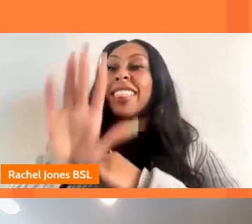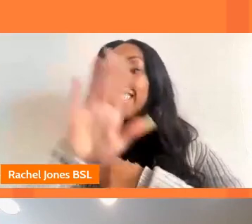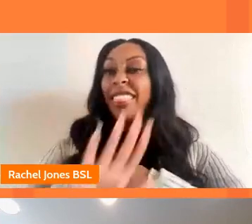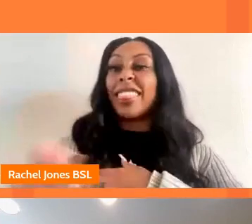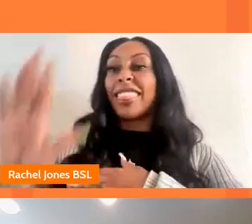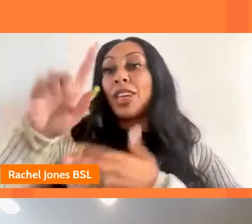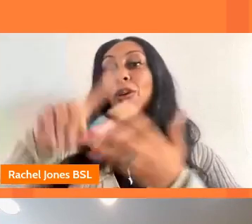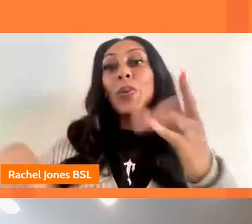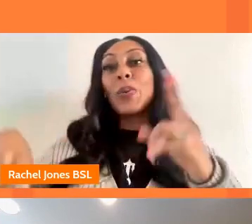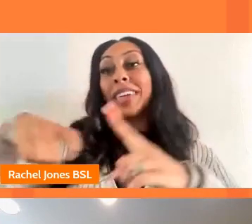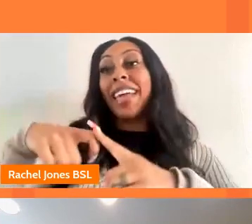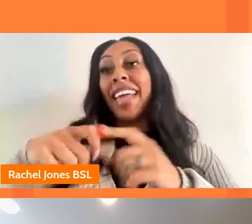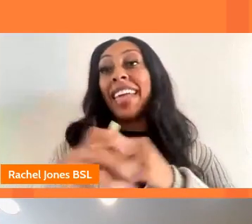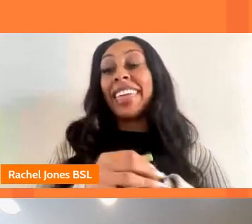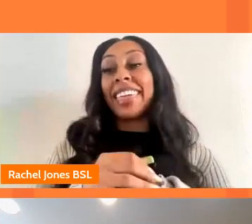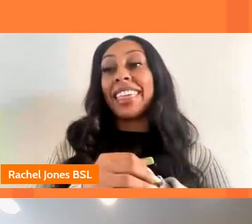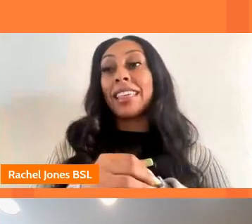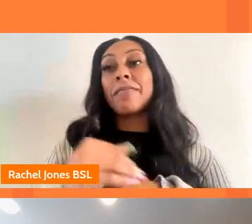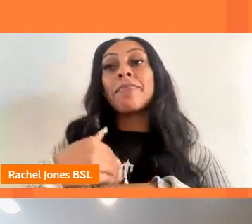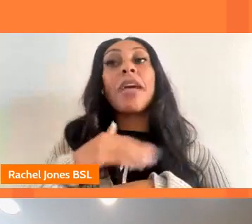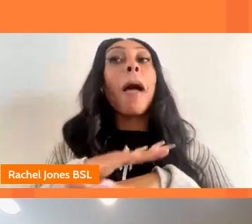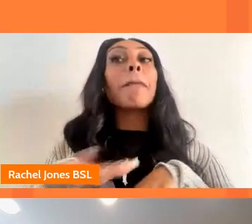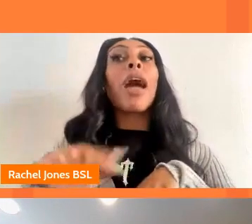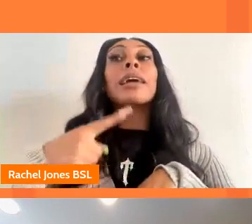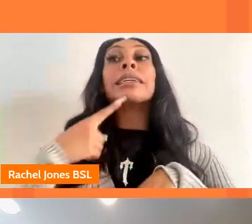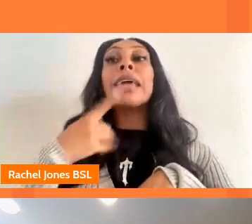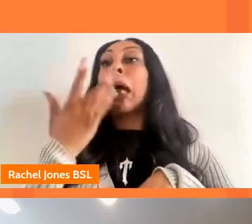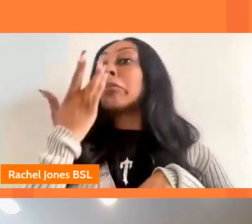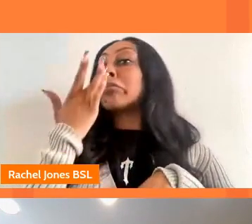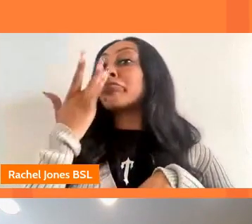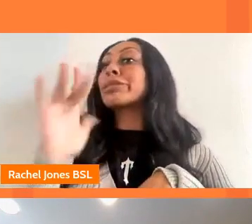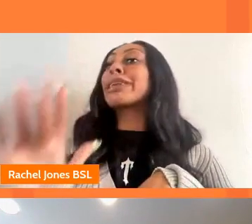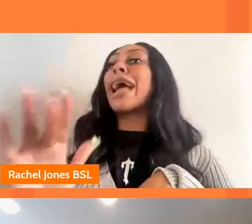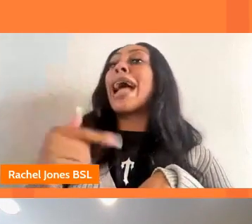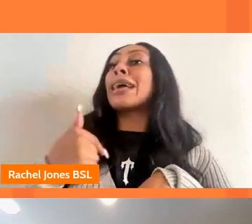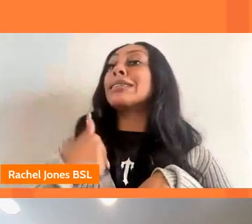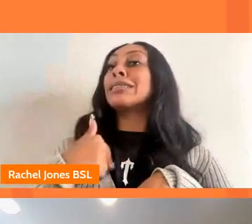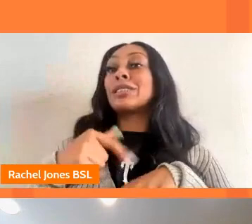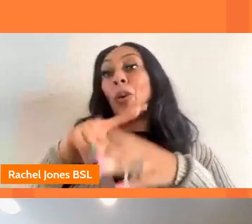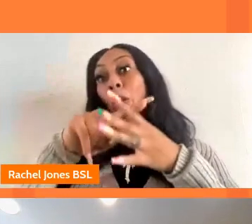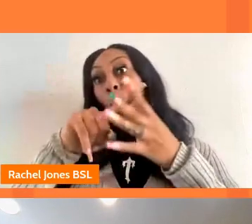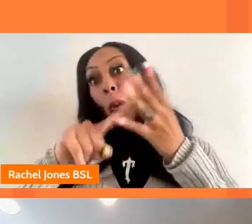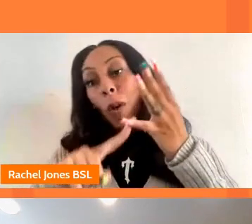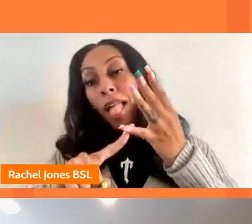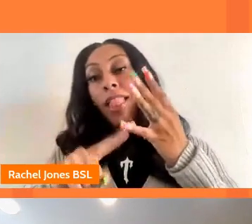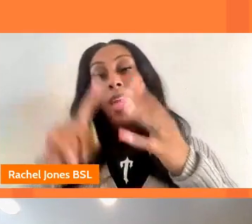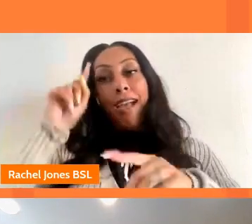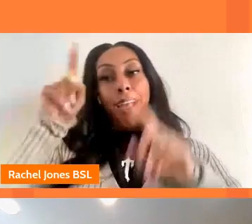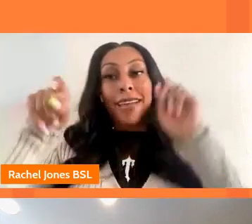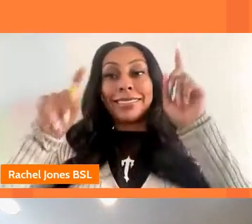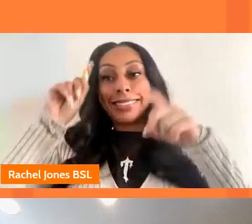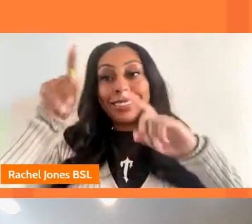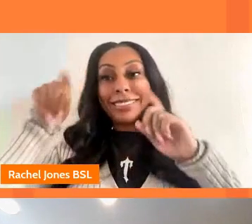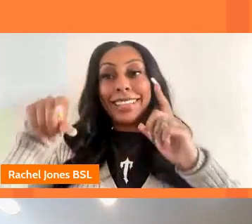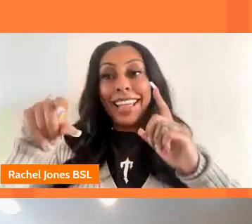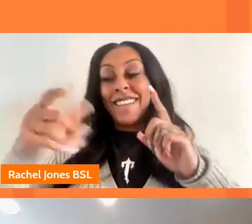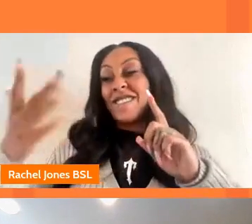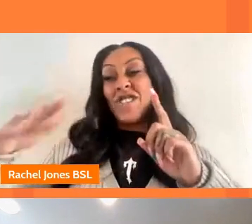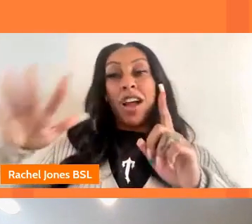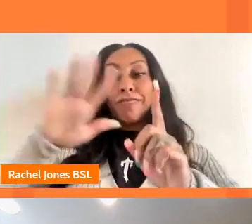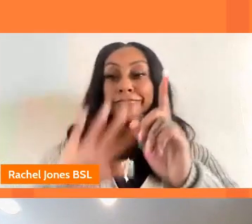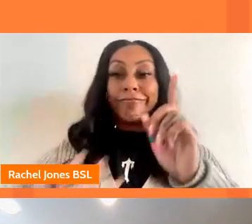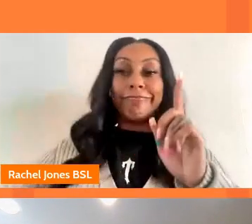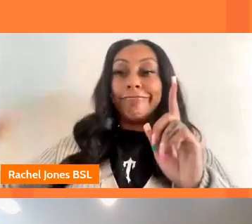important but as i say i'm not going to sit here and pretend that all those ideas that might be coming from all over the